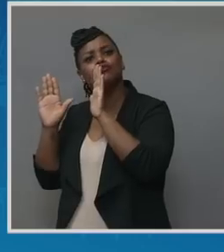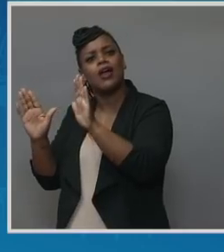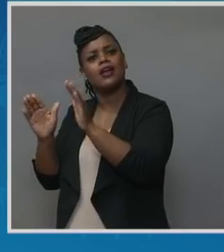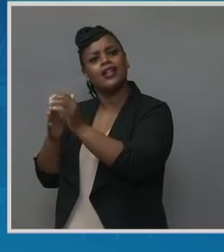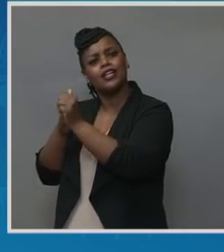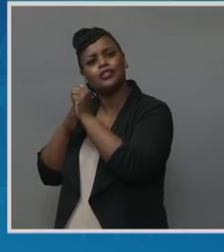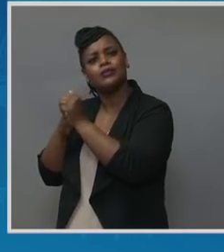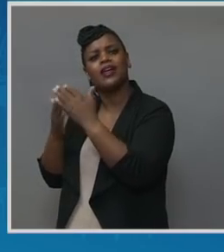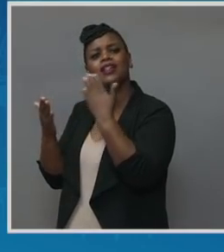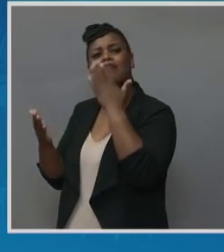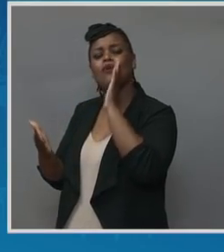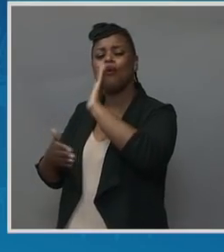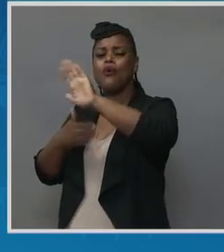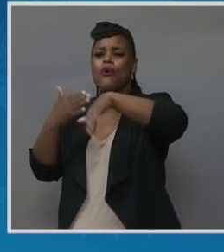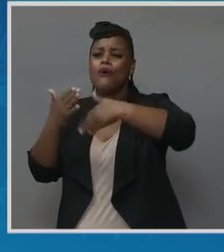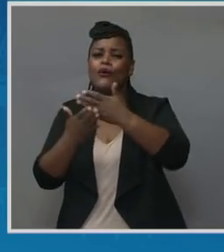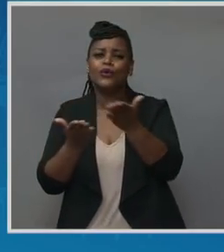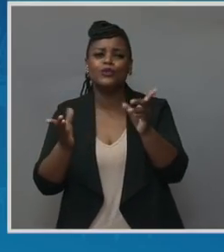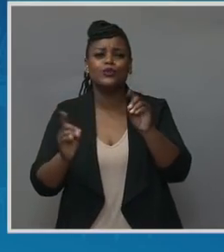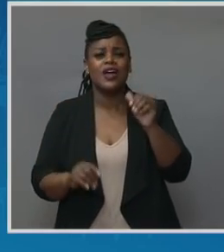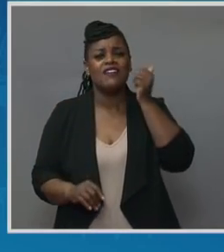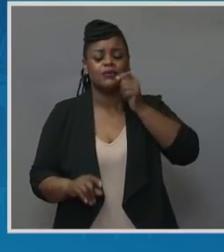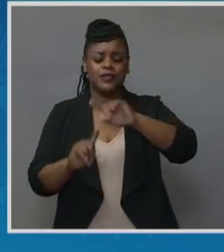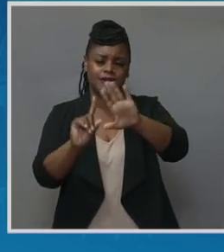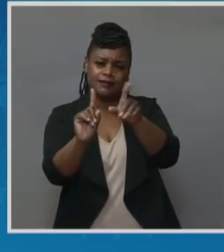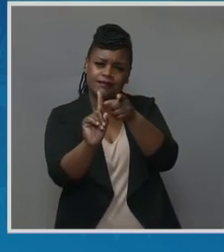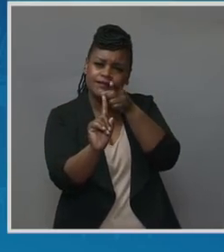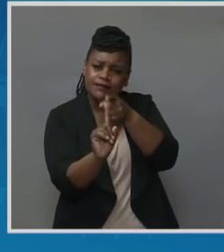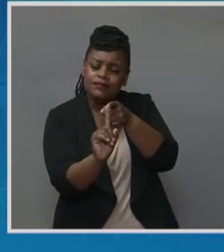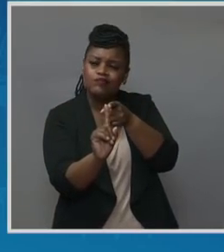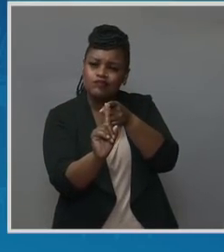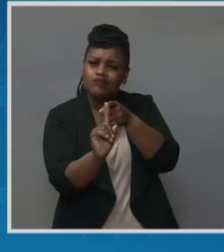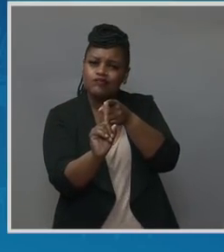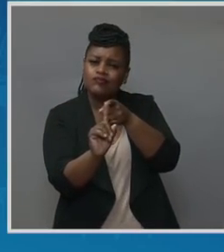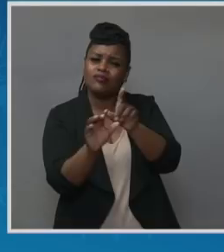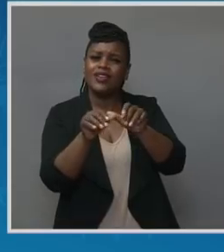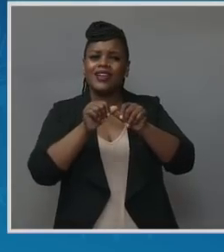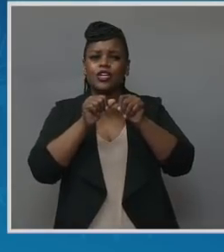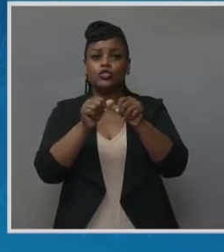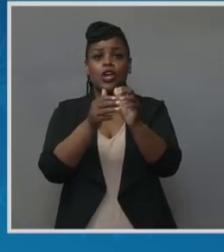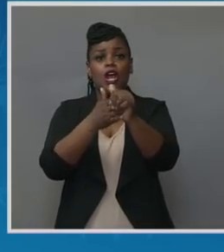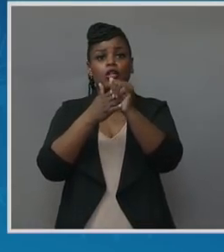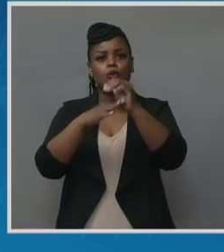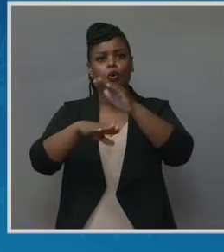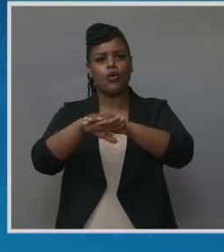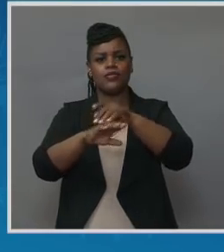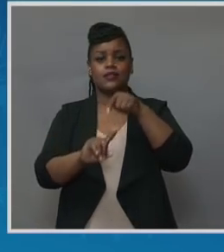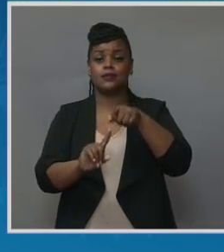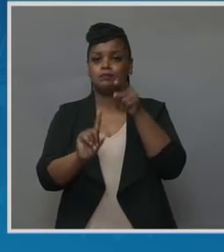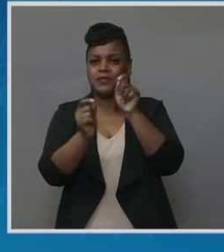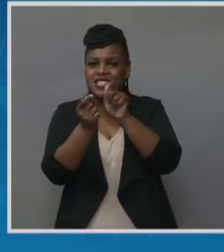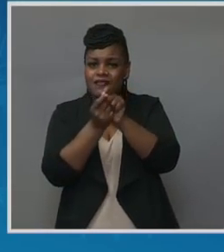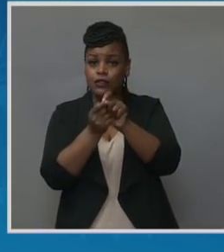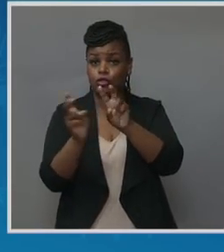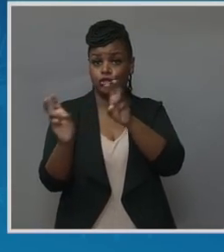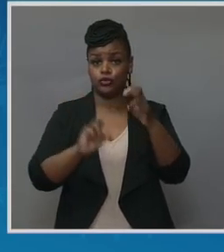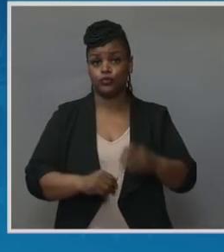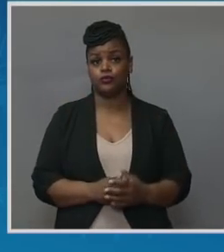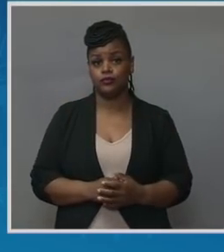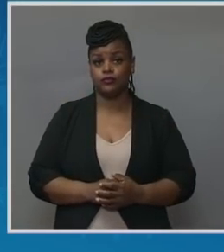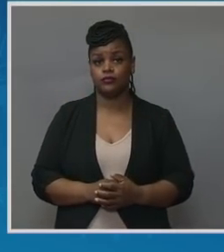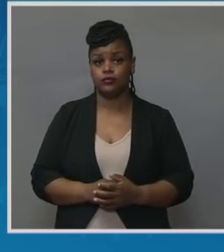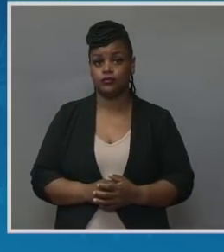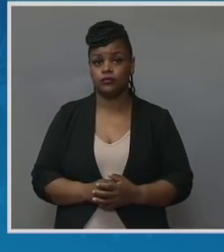for all you do every day, but in particular, your longstanding leadership on this issue. Madam Vice President. Thank you,